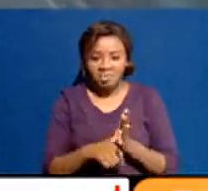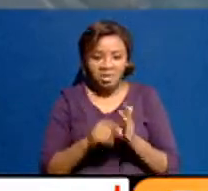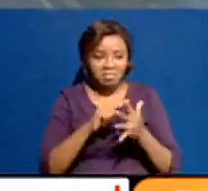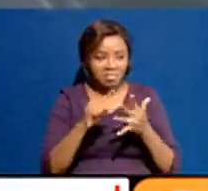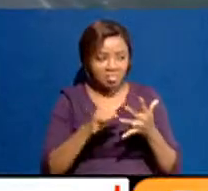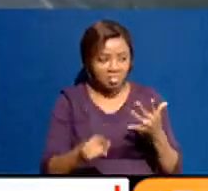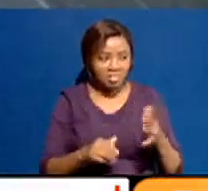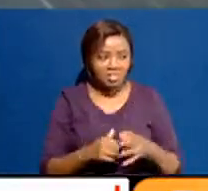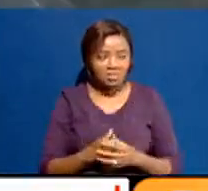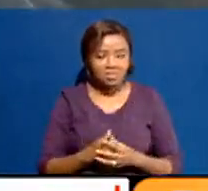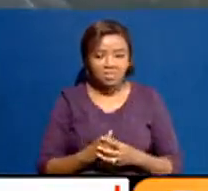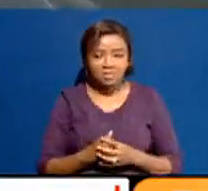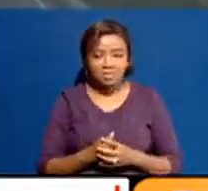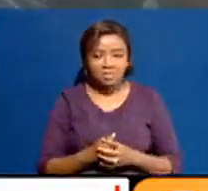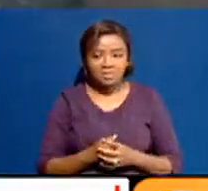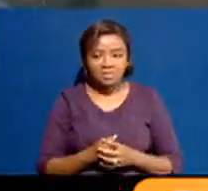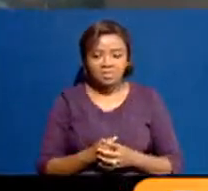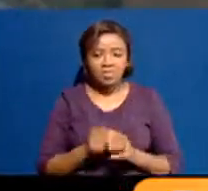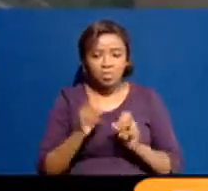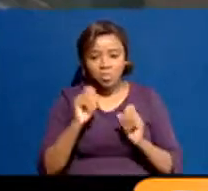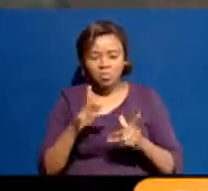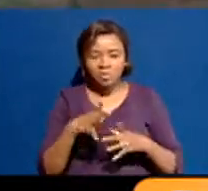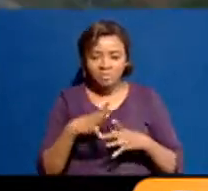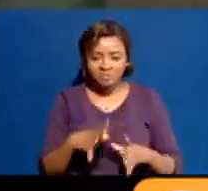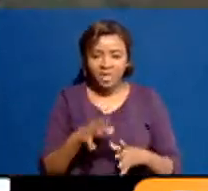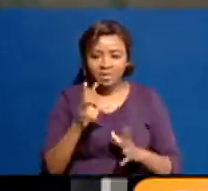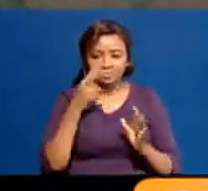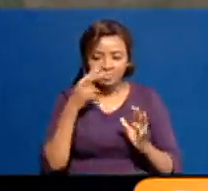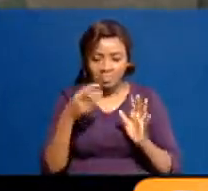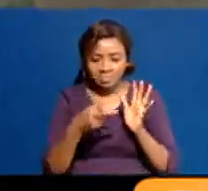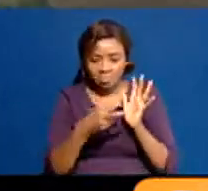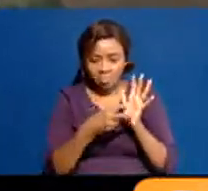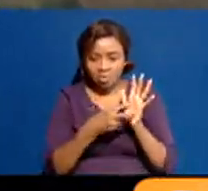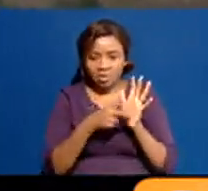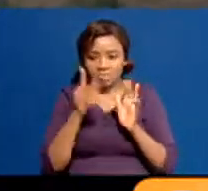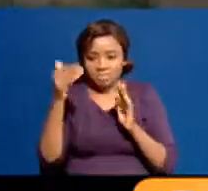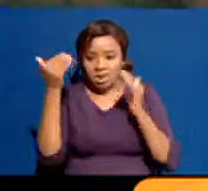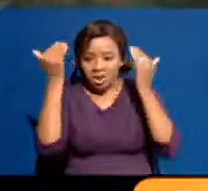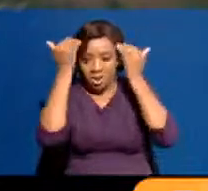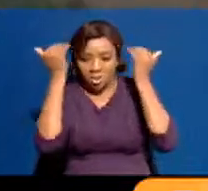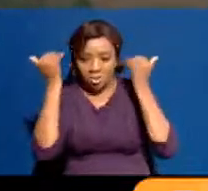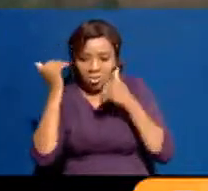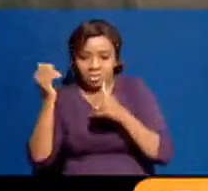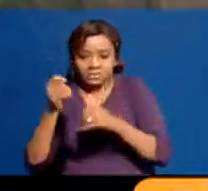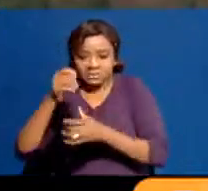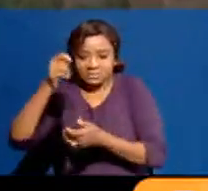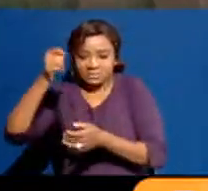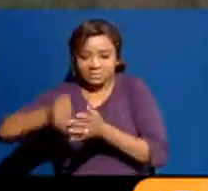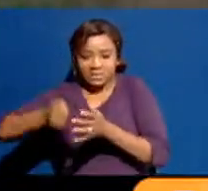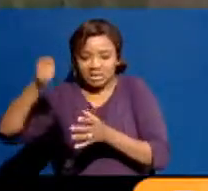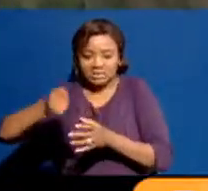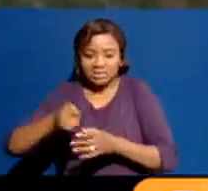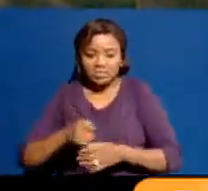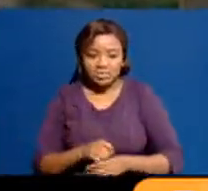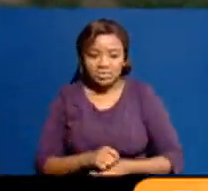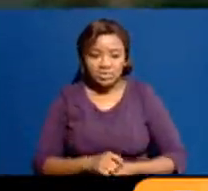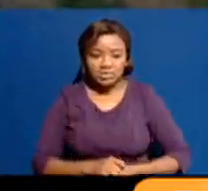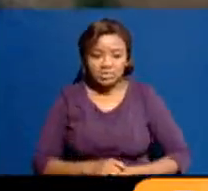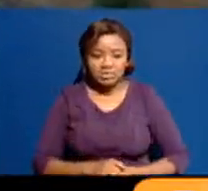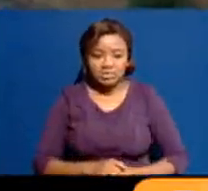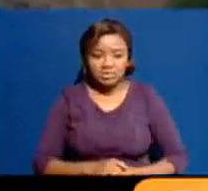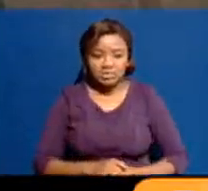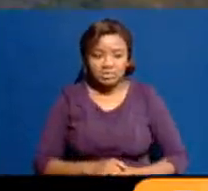they recognized the Supreme Court ruling, they didn't accept that ruling. They said that despite the verdict,